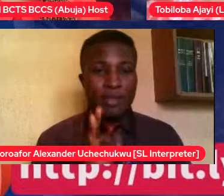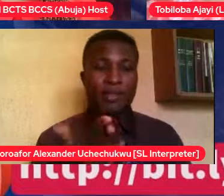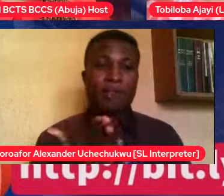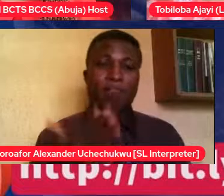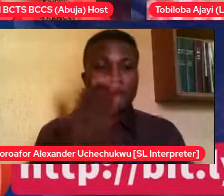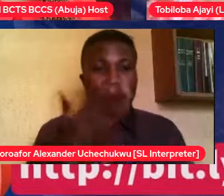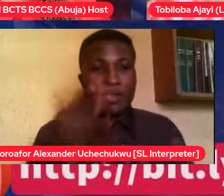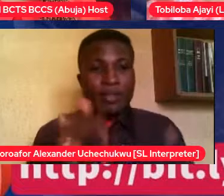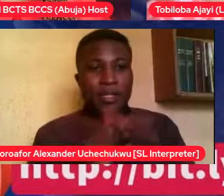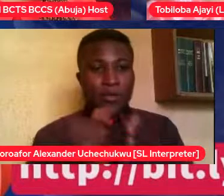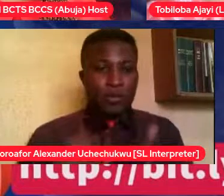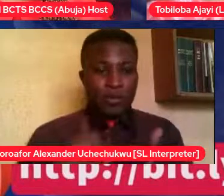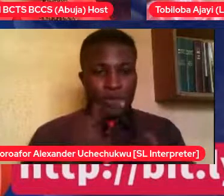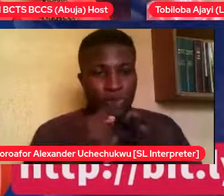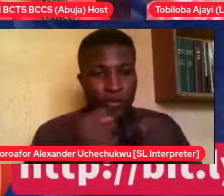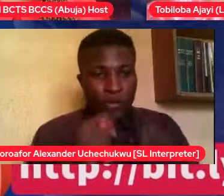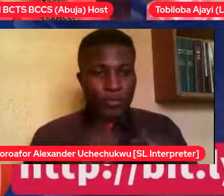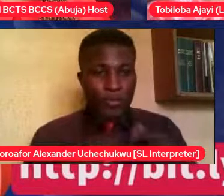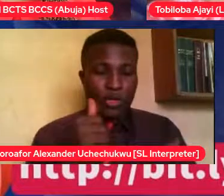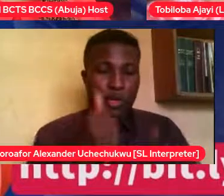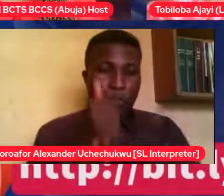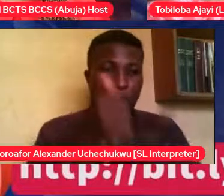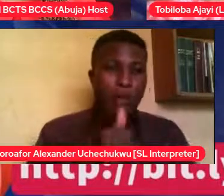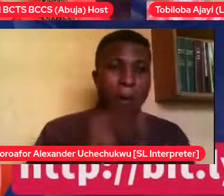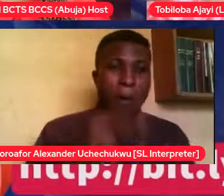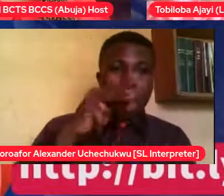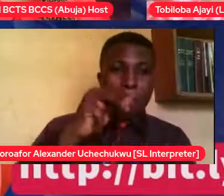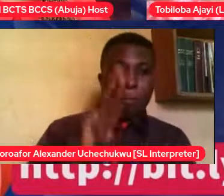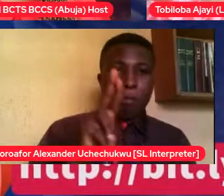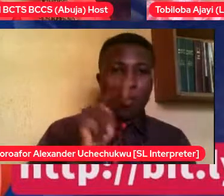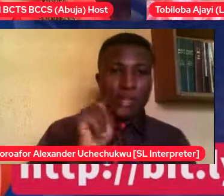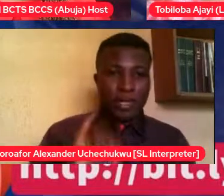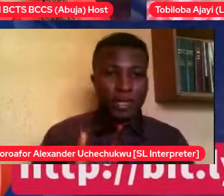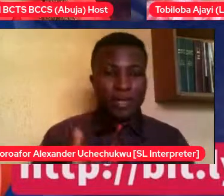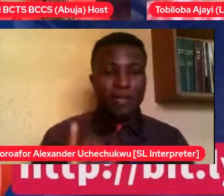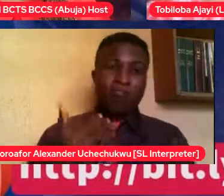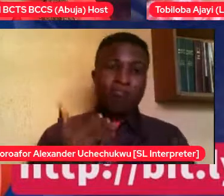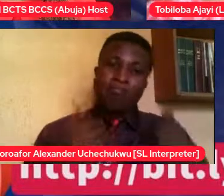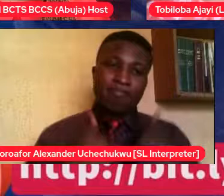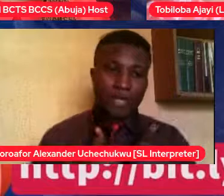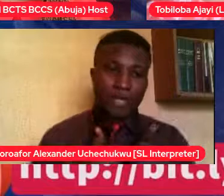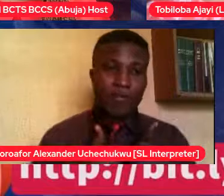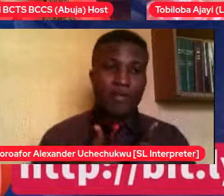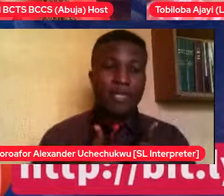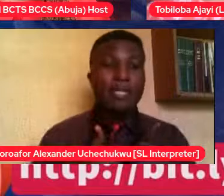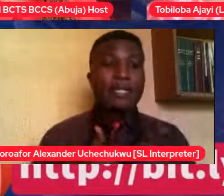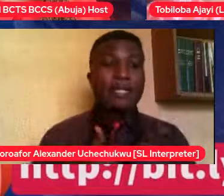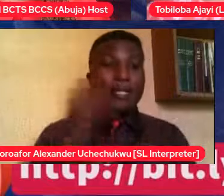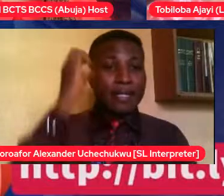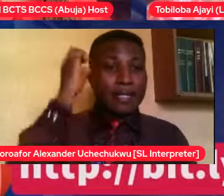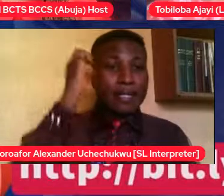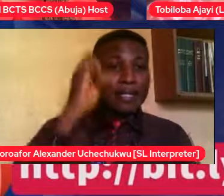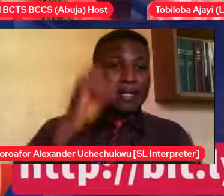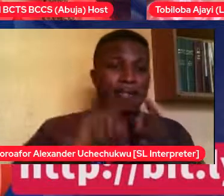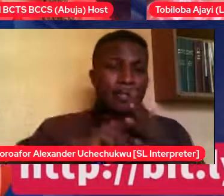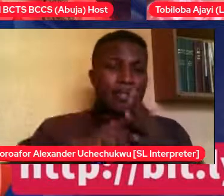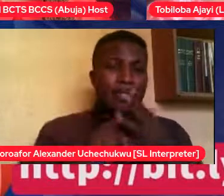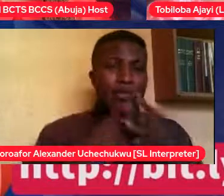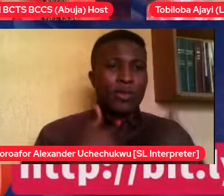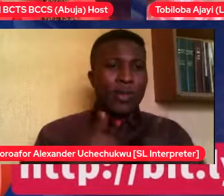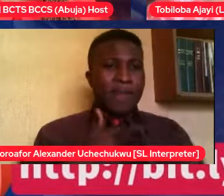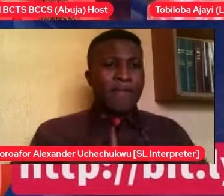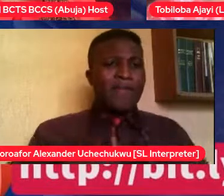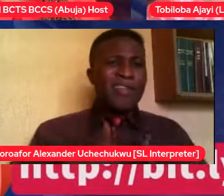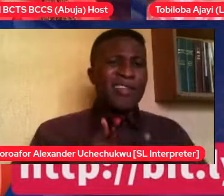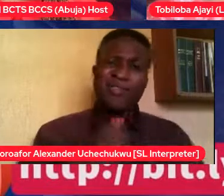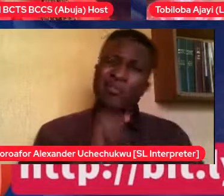feelings around about the age of, I'll say, 15. He's 17 now. So for the past two years, we've been dealing